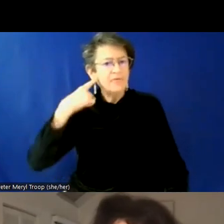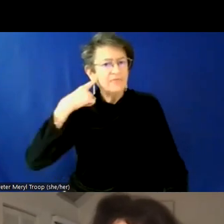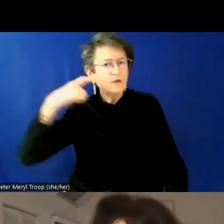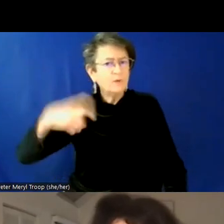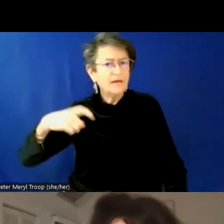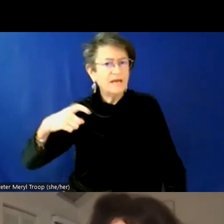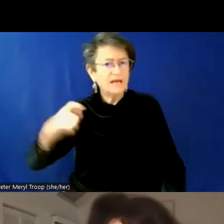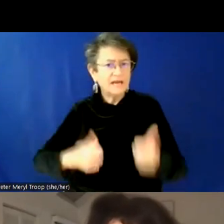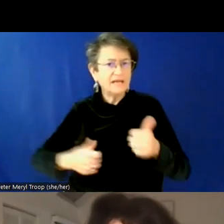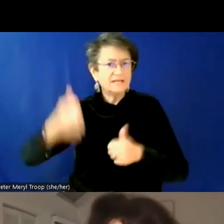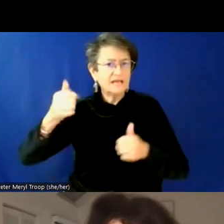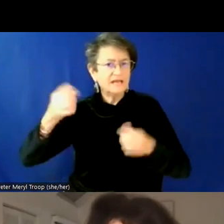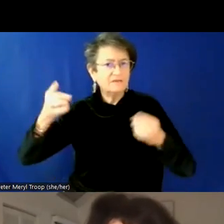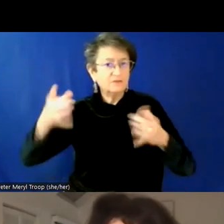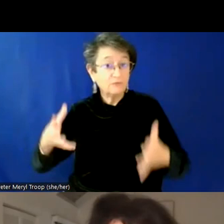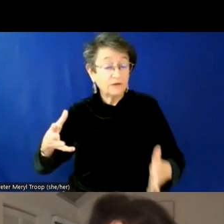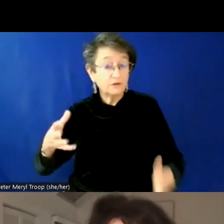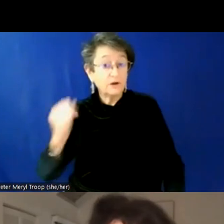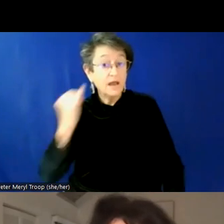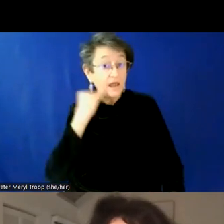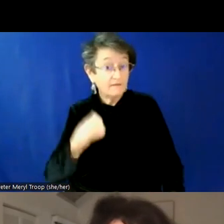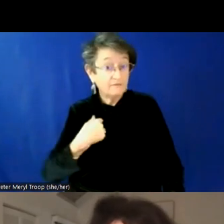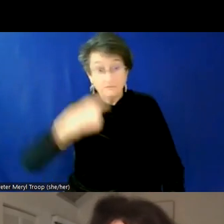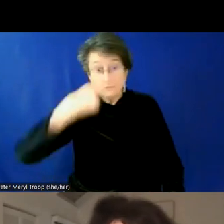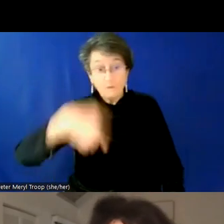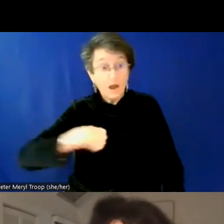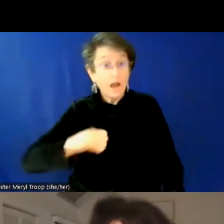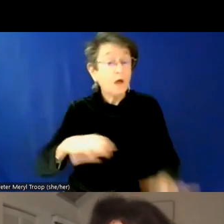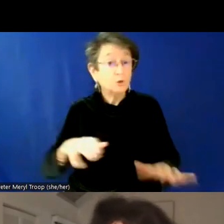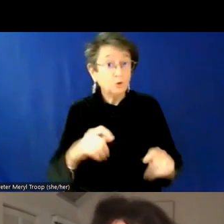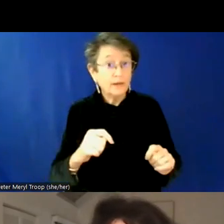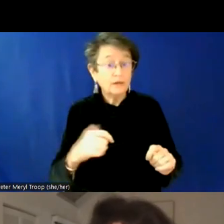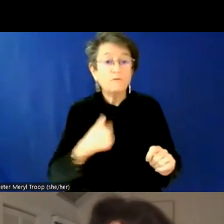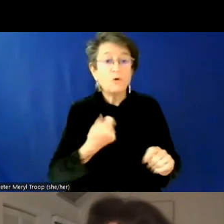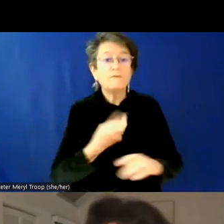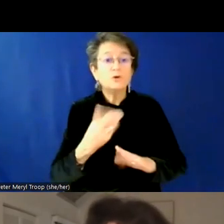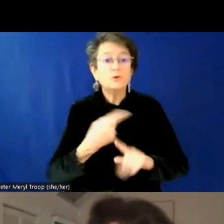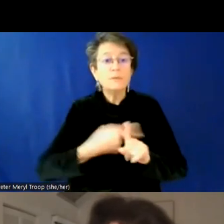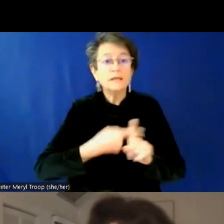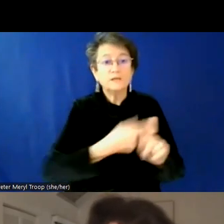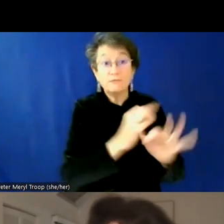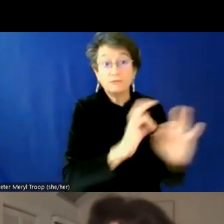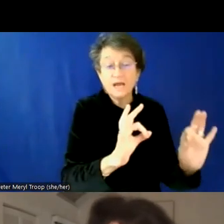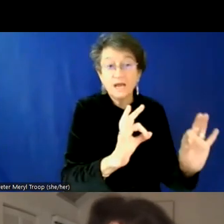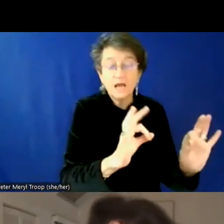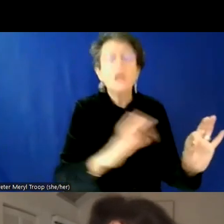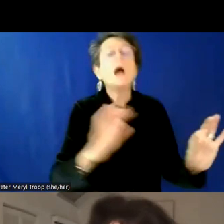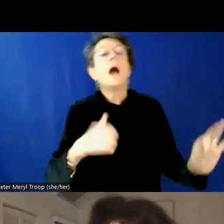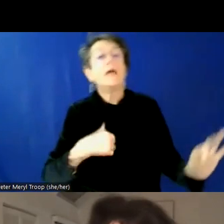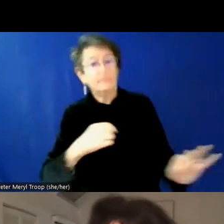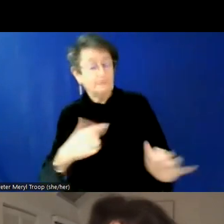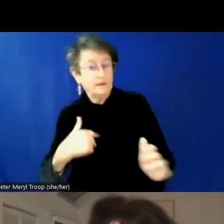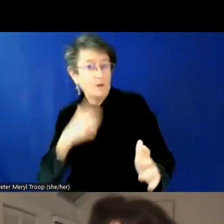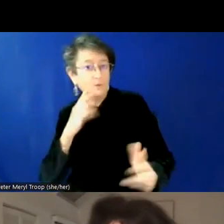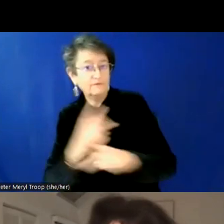you all let me do that, I'll do it for free for a couple months and figure out how to pay for it. And they said, yes. And that was five years ago. And we, we've had a